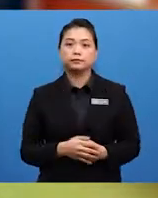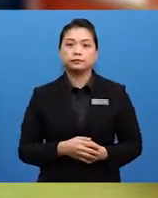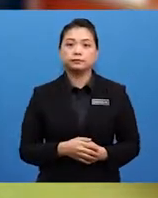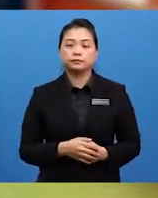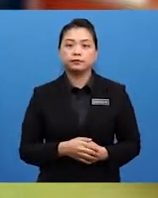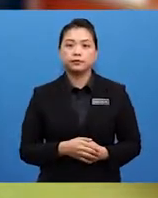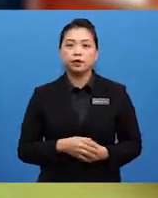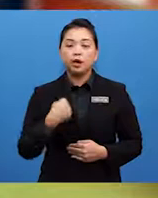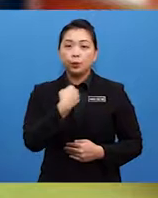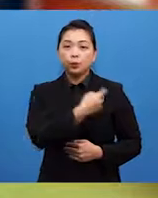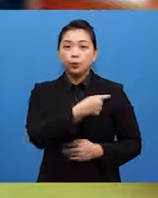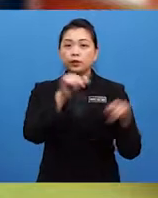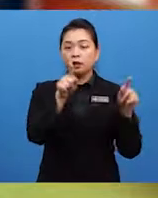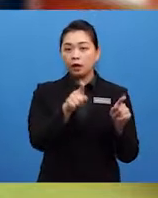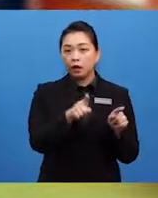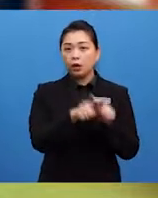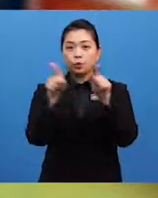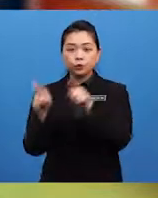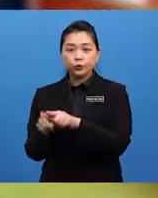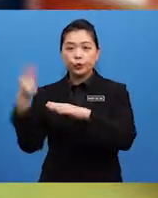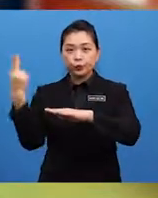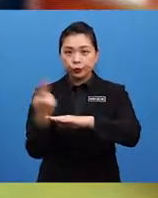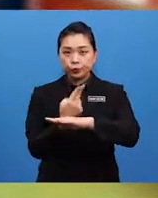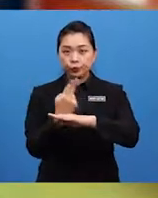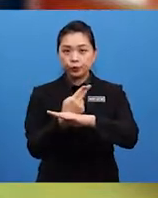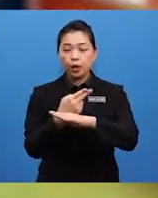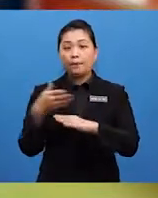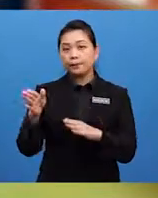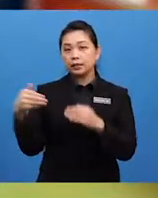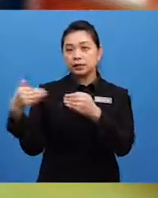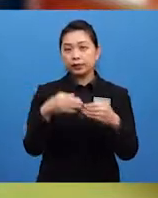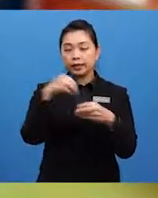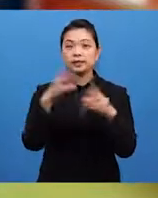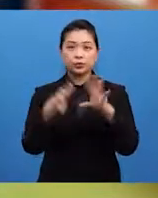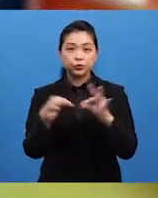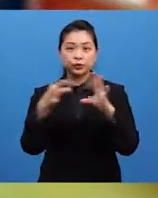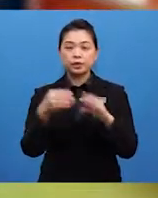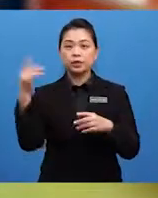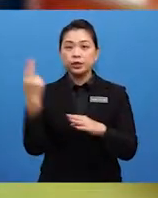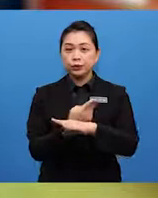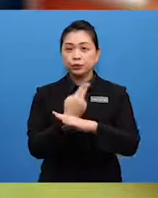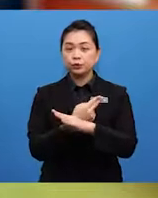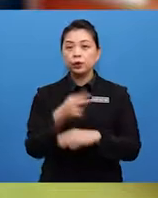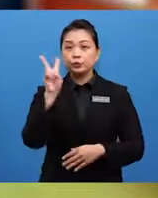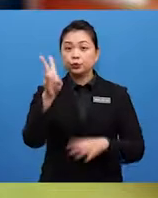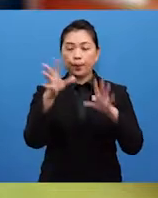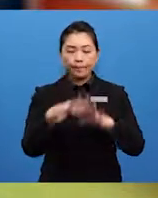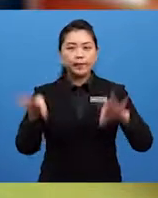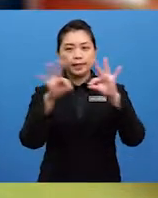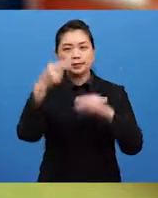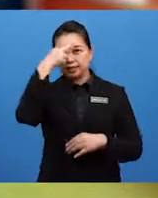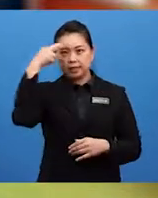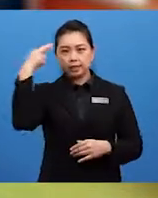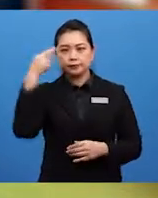We also use the past continuous in stories as it is used for two main reasons.